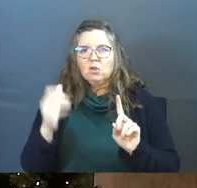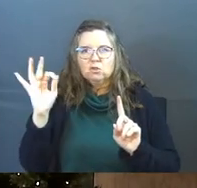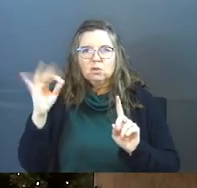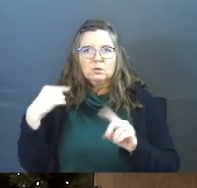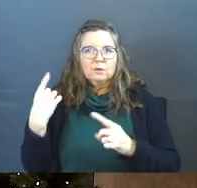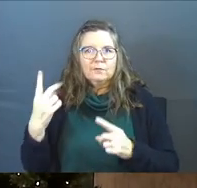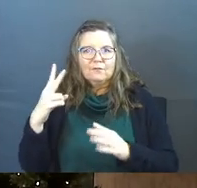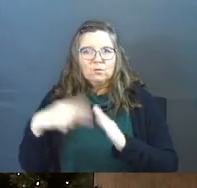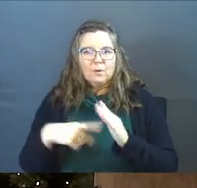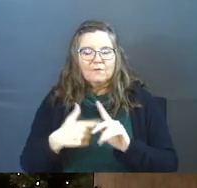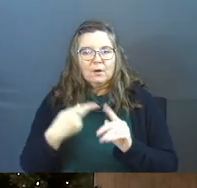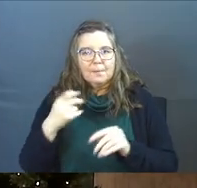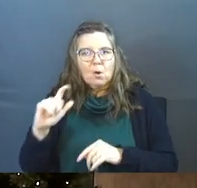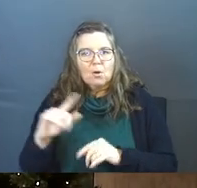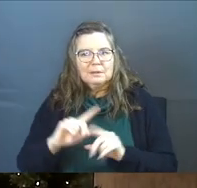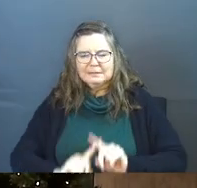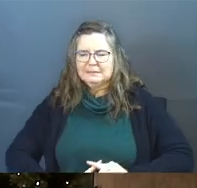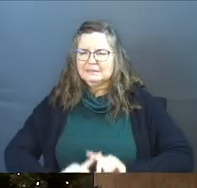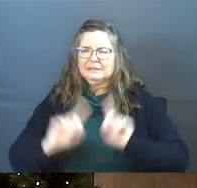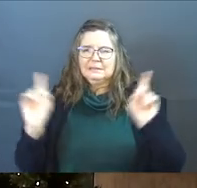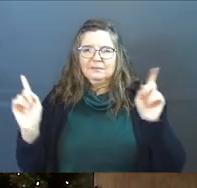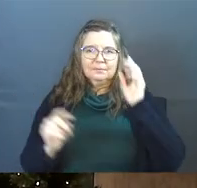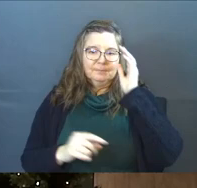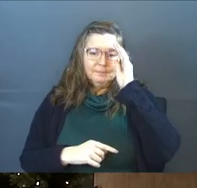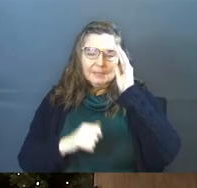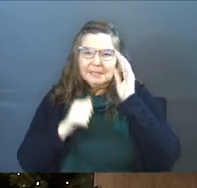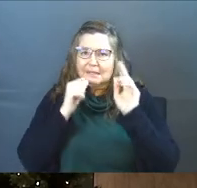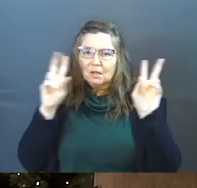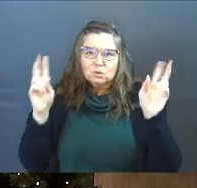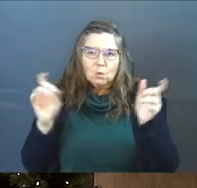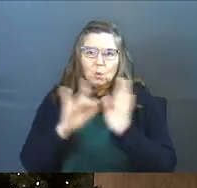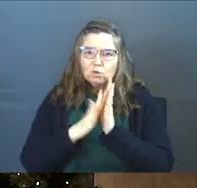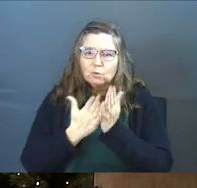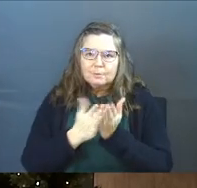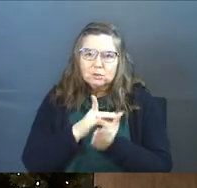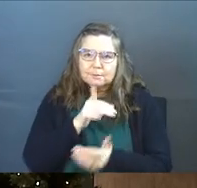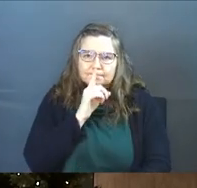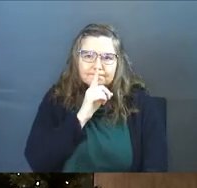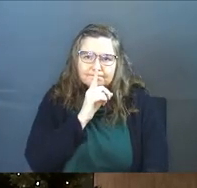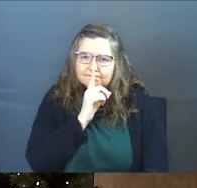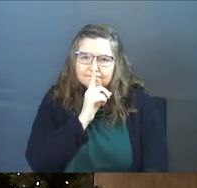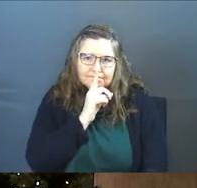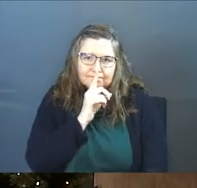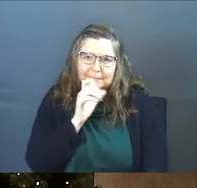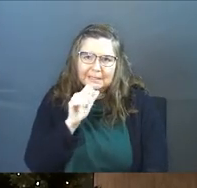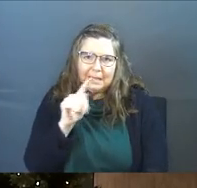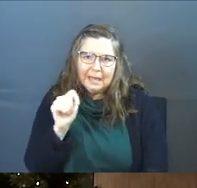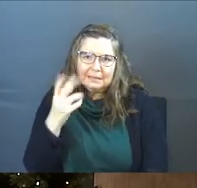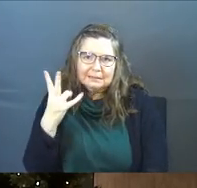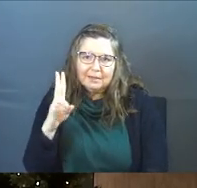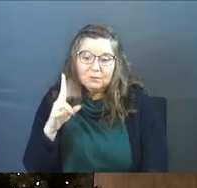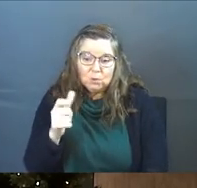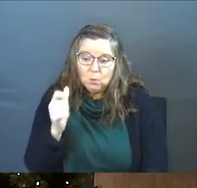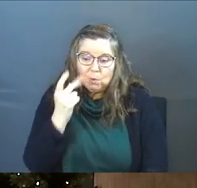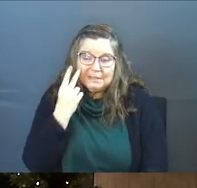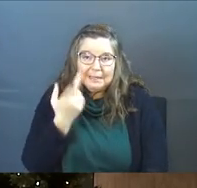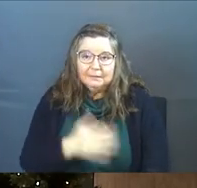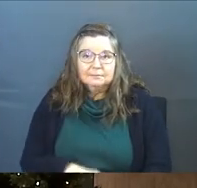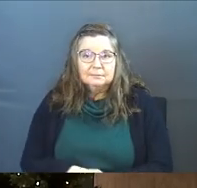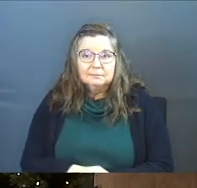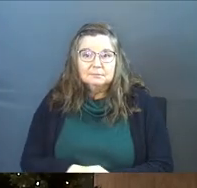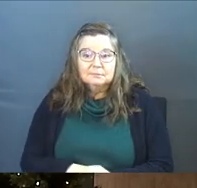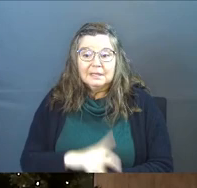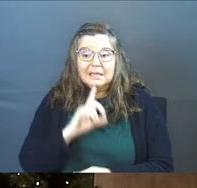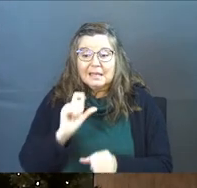sermon you've ever read from Paul. He doesn't quote scripture once in Acts 17. You won't see it.